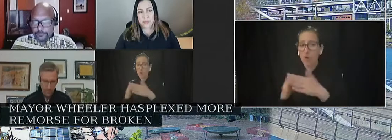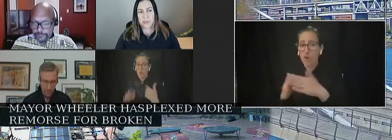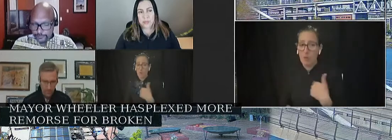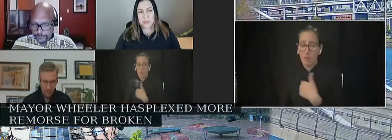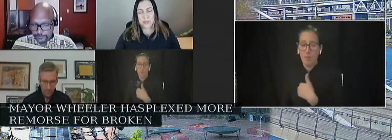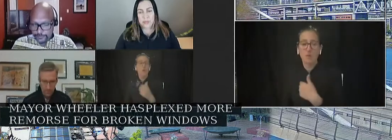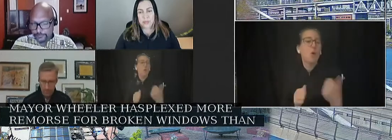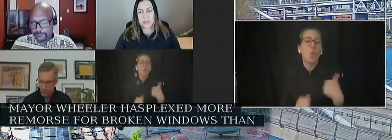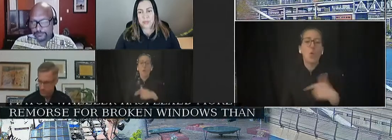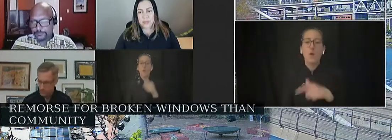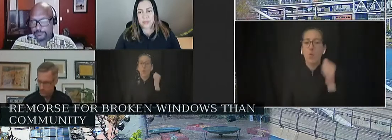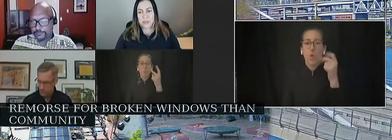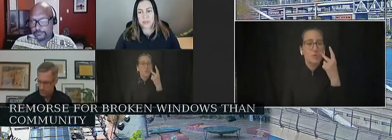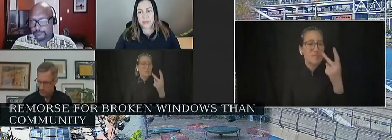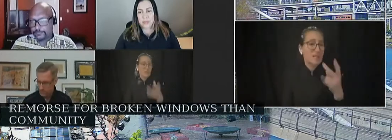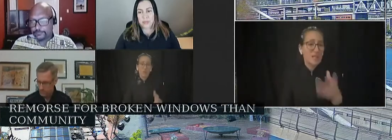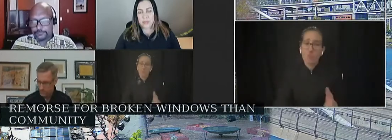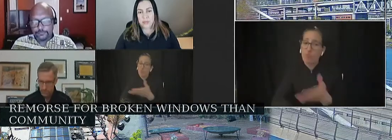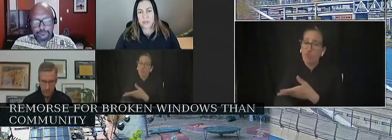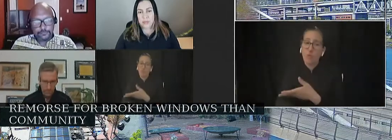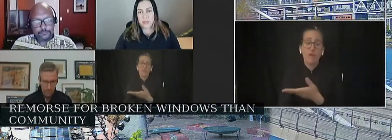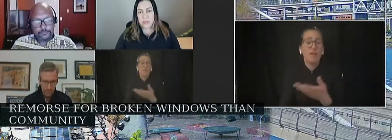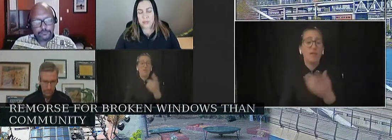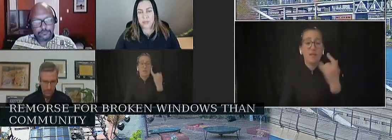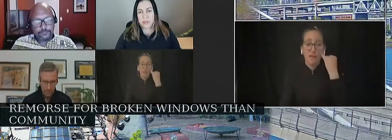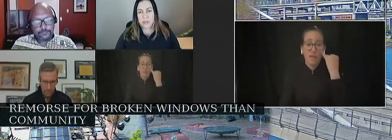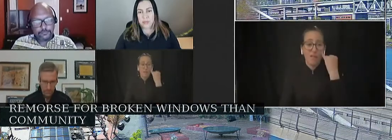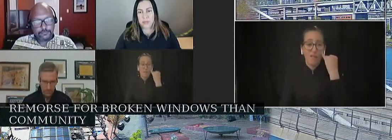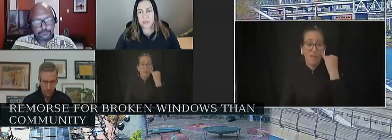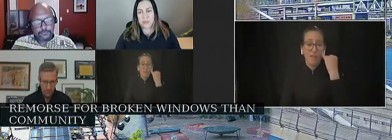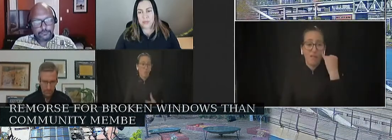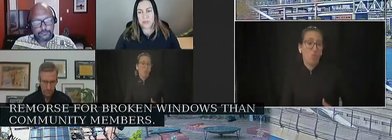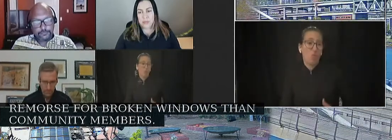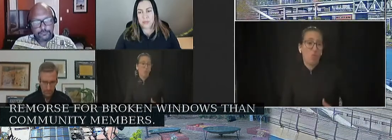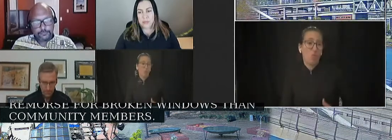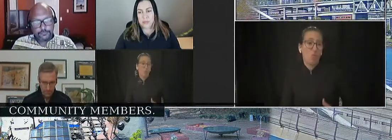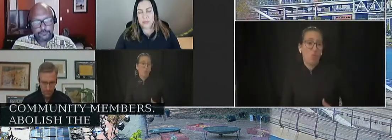while Ted Wheeler is in office. Abolish the police. Thank you.